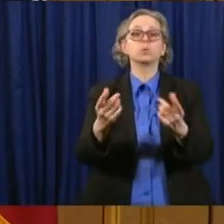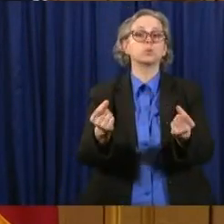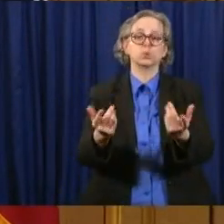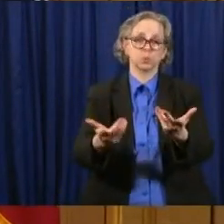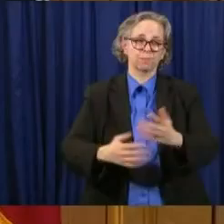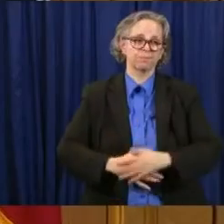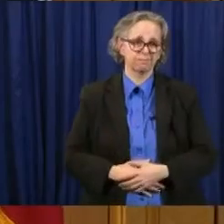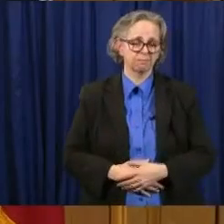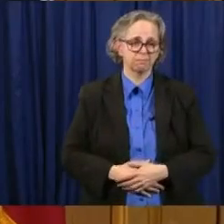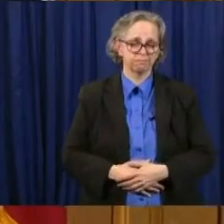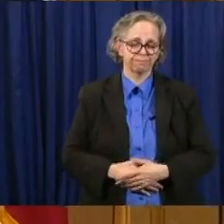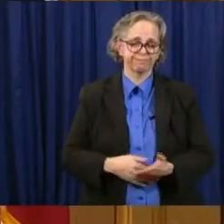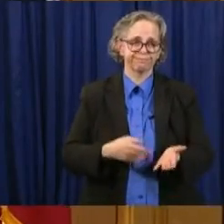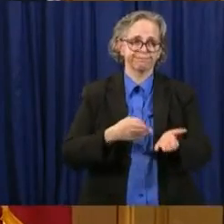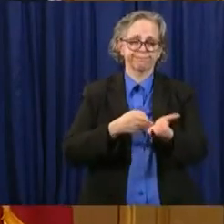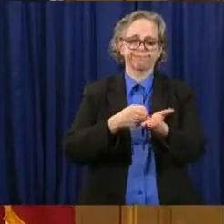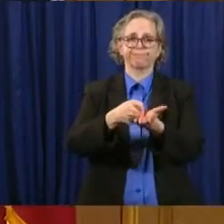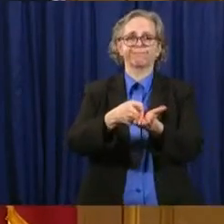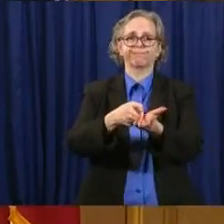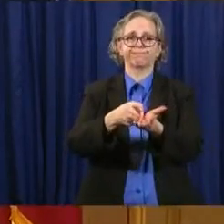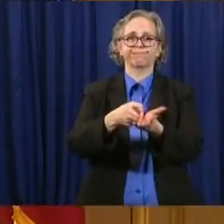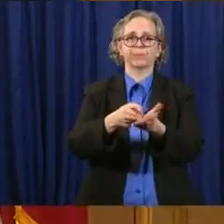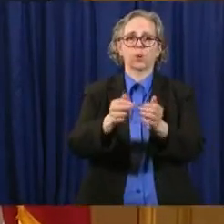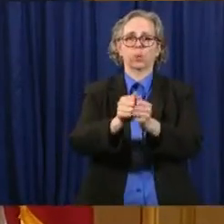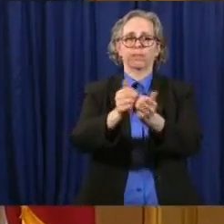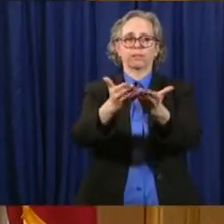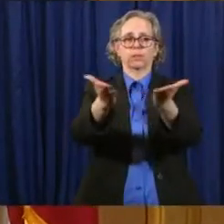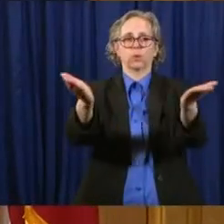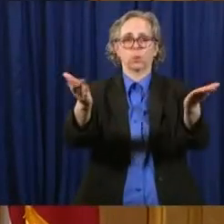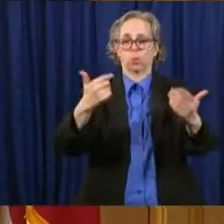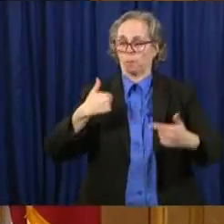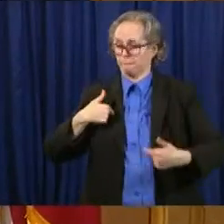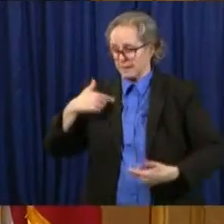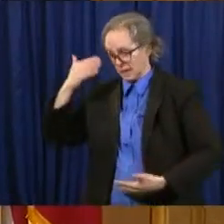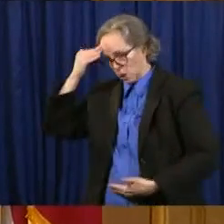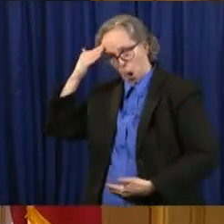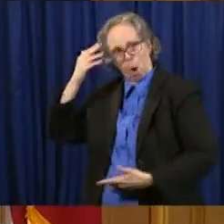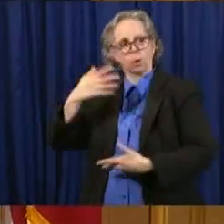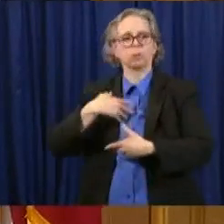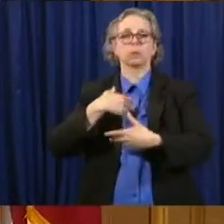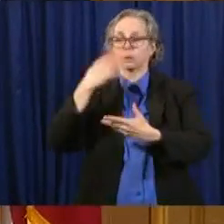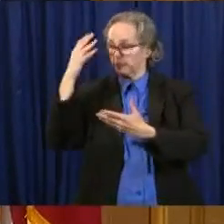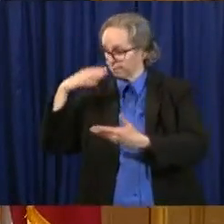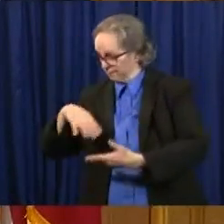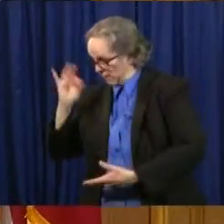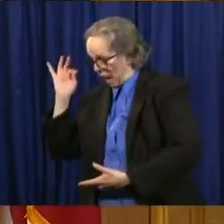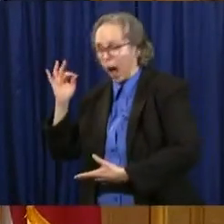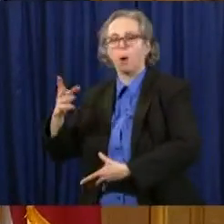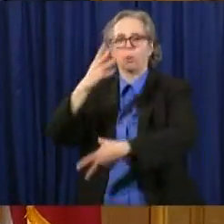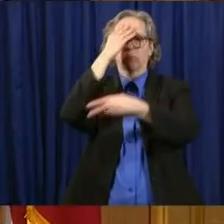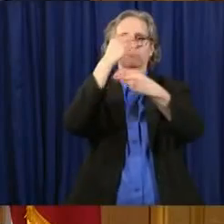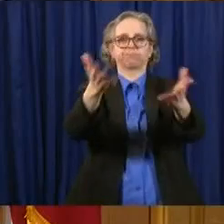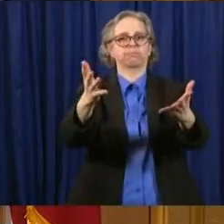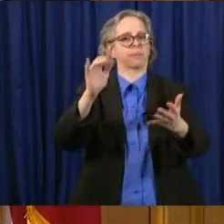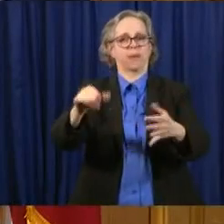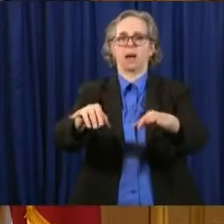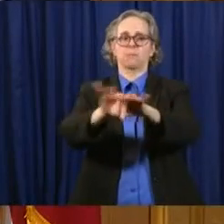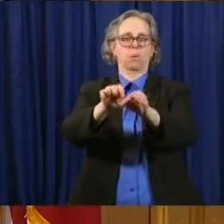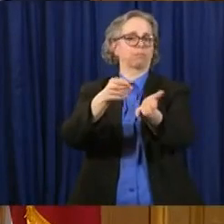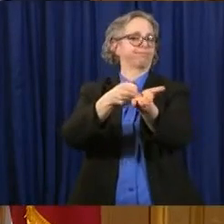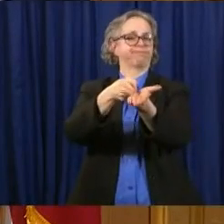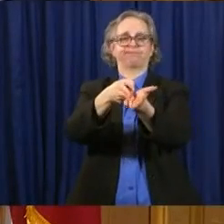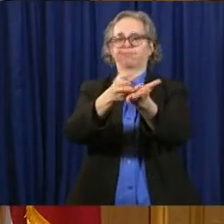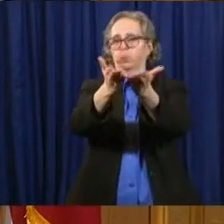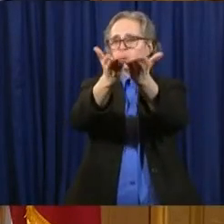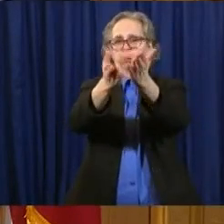Ohio and tell them what we knew and when we knew it. And that's what we're going to continue to do.